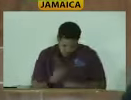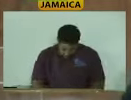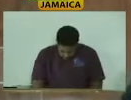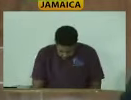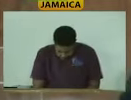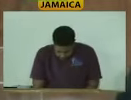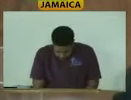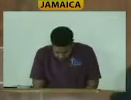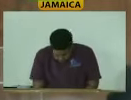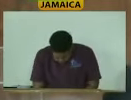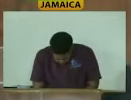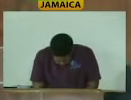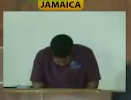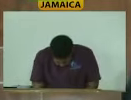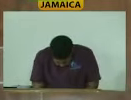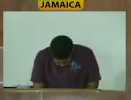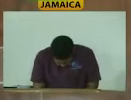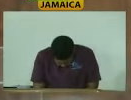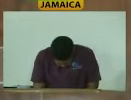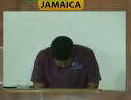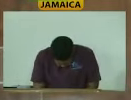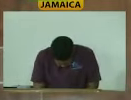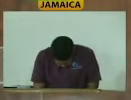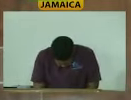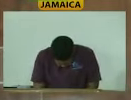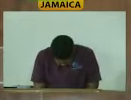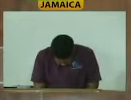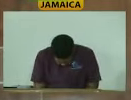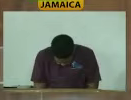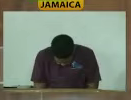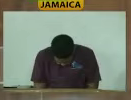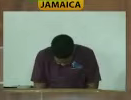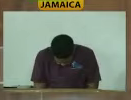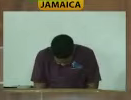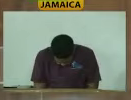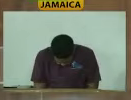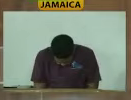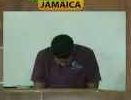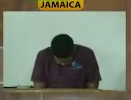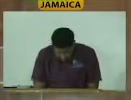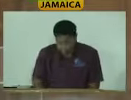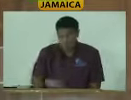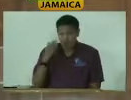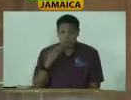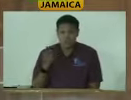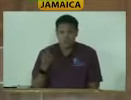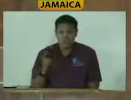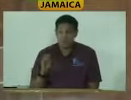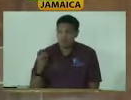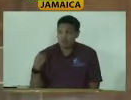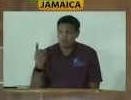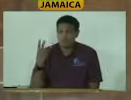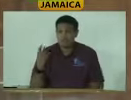And unfortunately, I've not seen any progress made in that regard. This is about seven years ago that that happened. And the